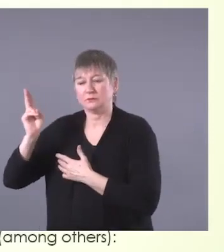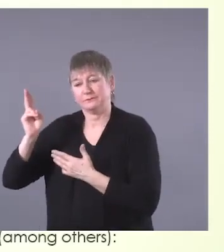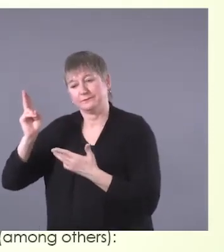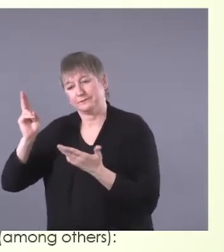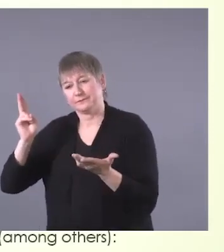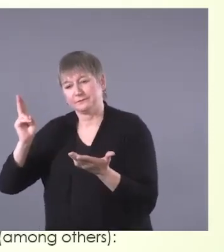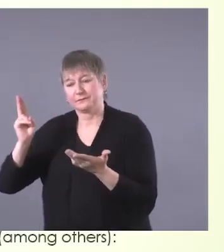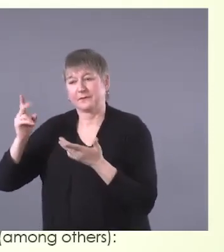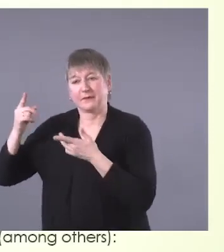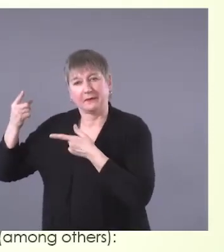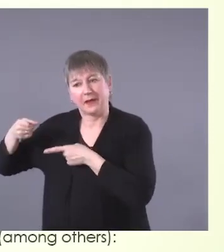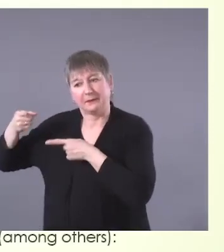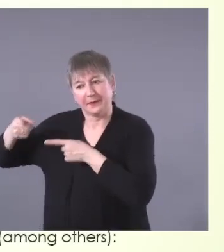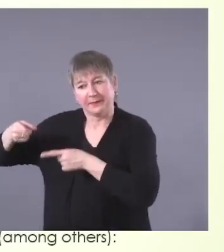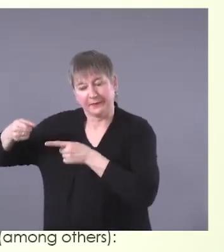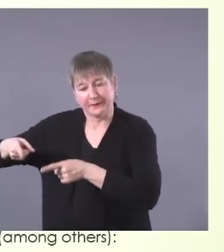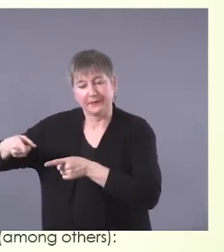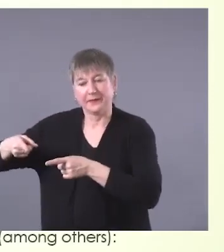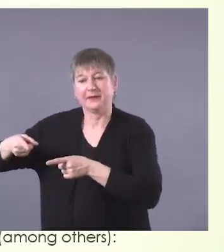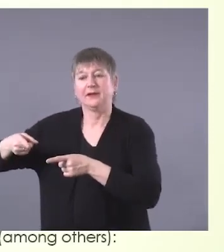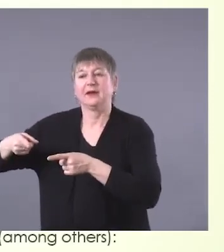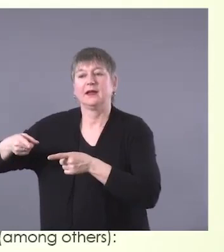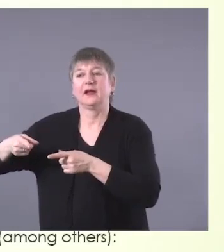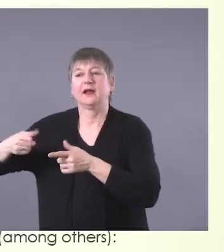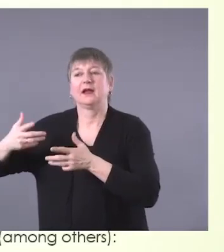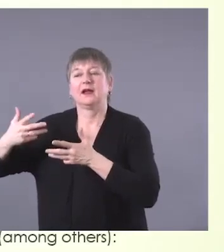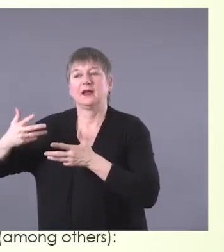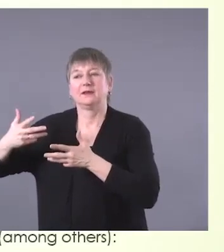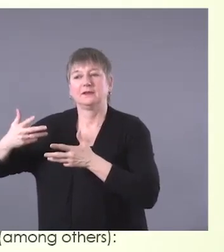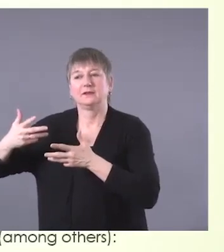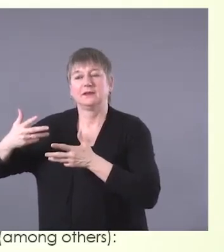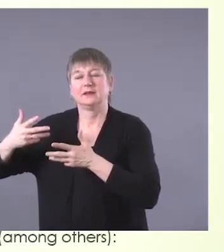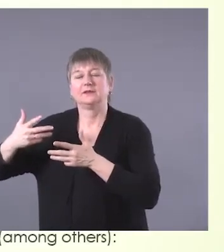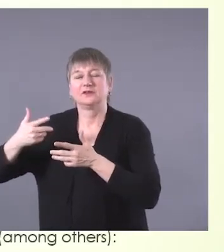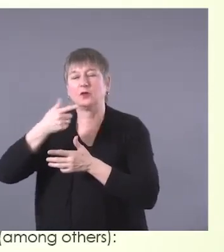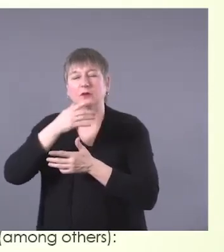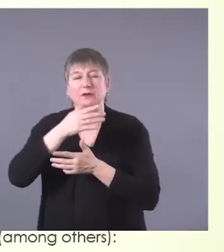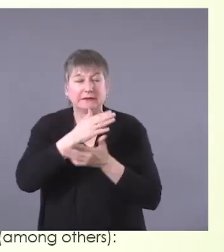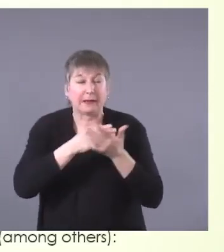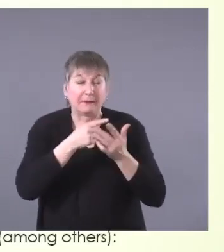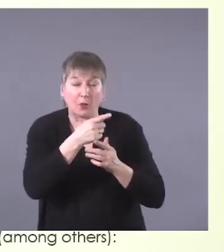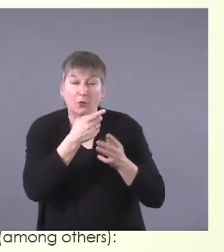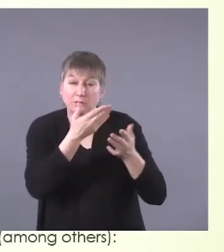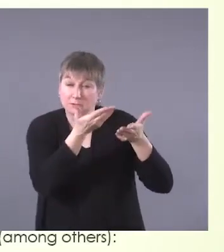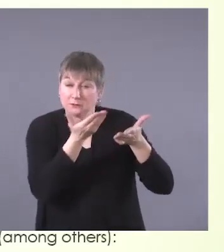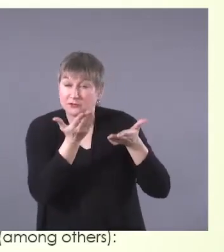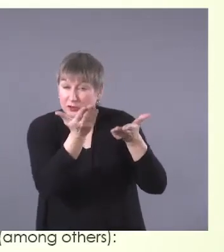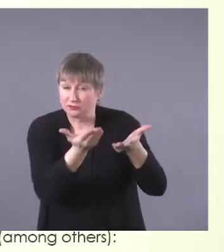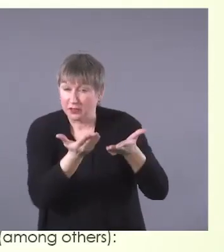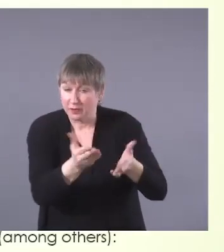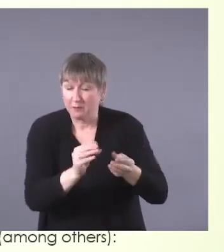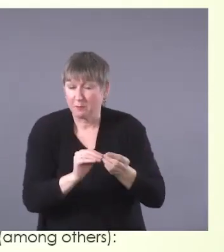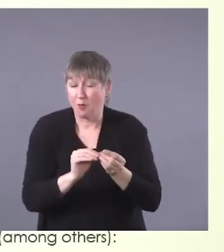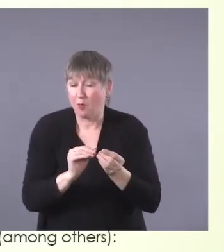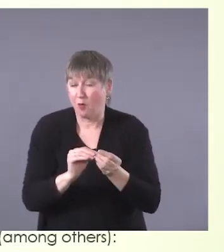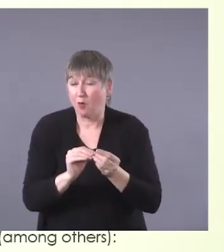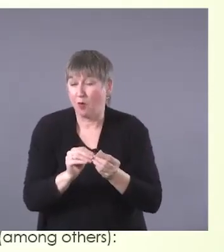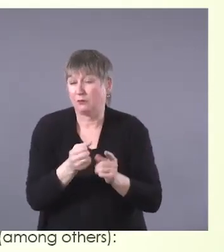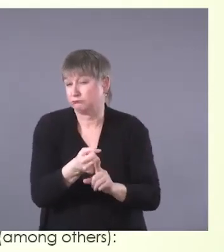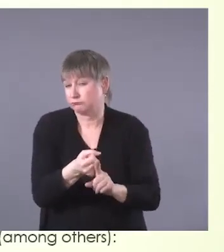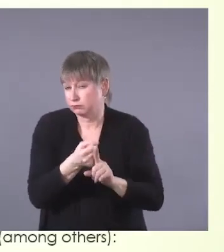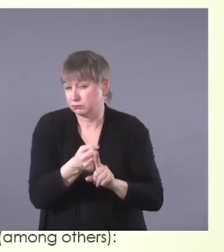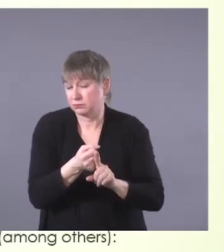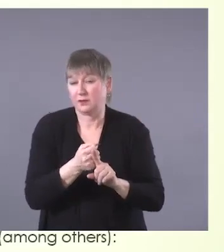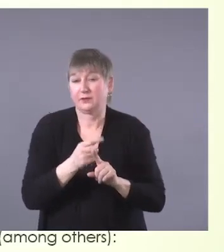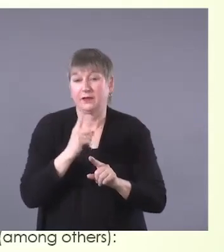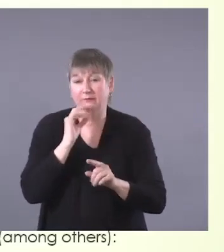events. And so some of these points are a little bit more profound when working in First